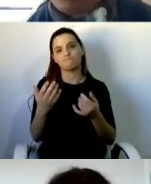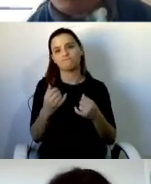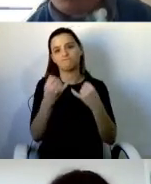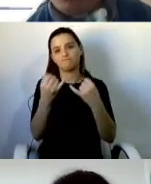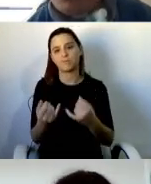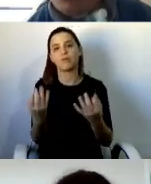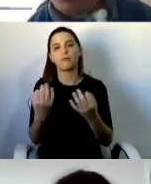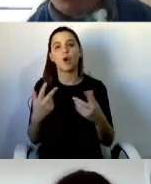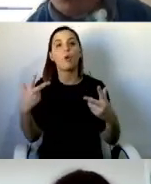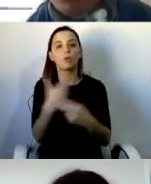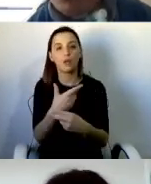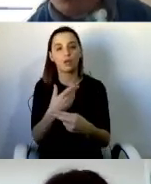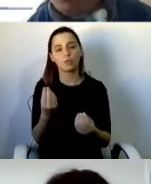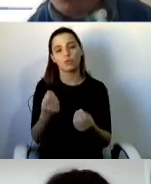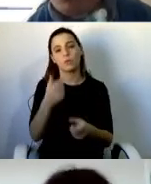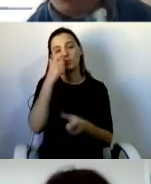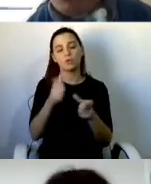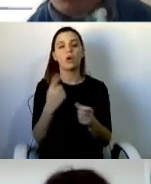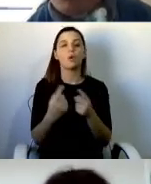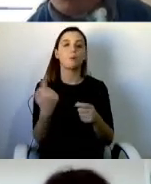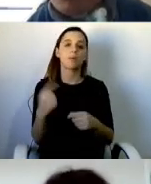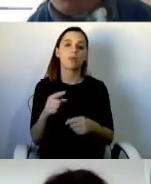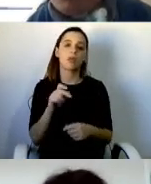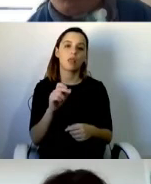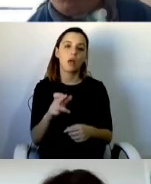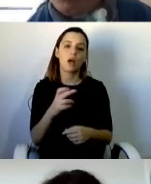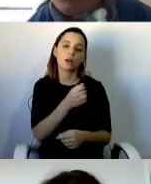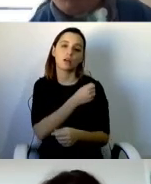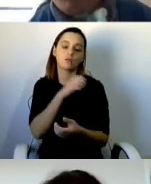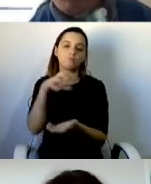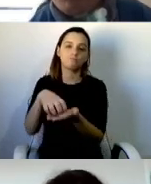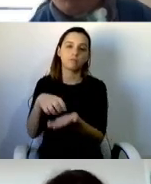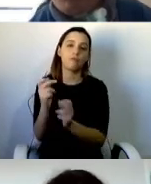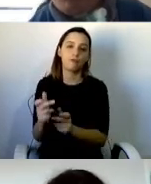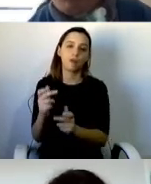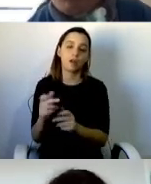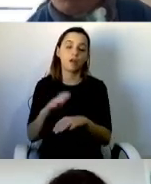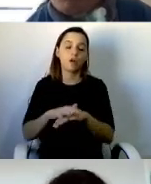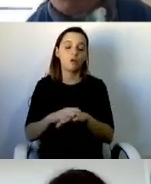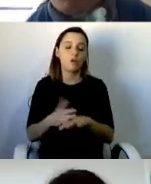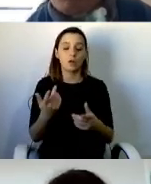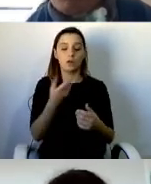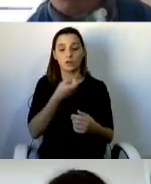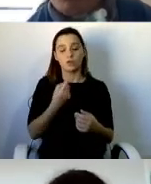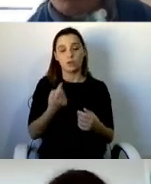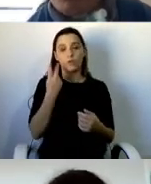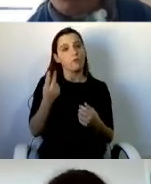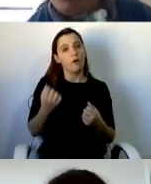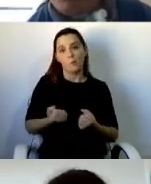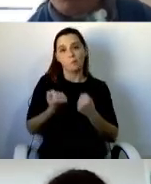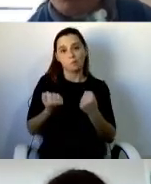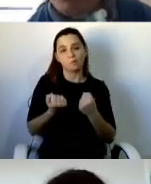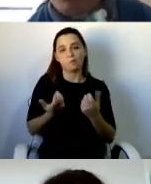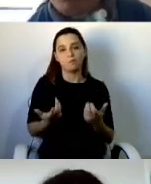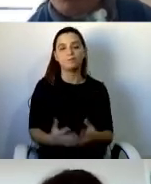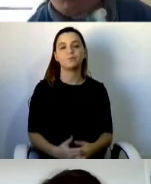care, as they can no longer afford to live independently in the community. In some cases,